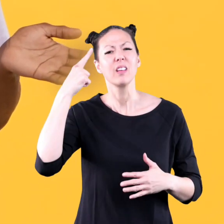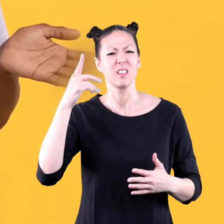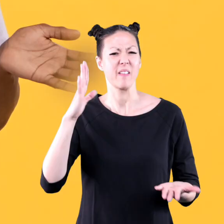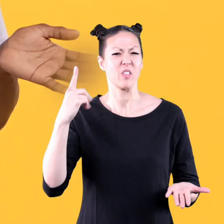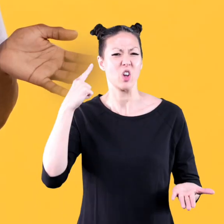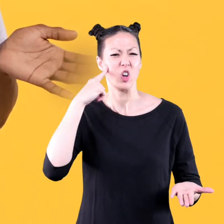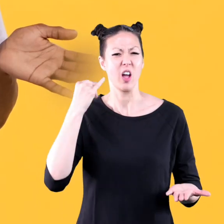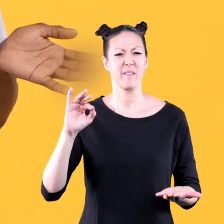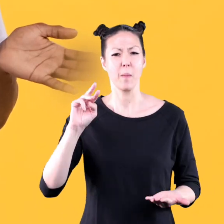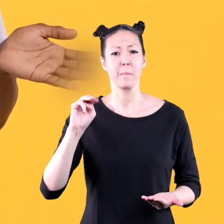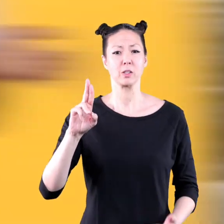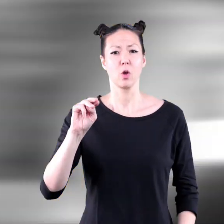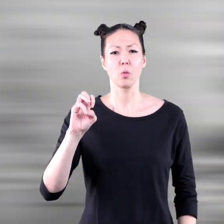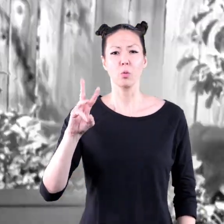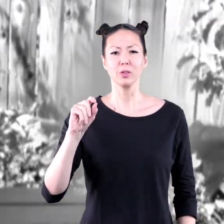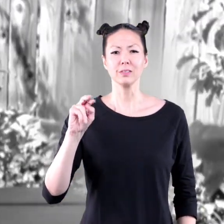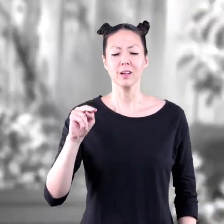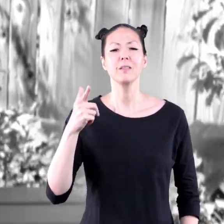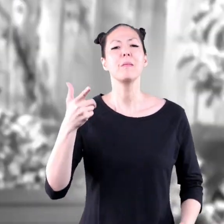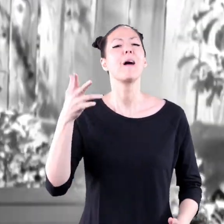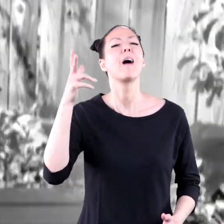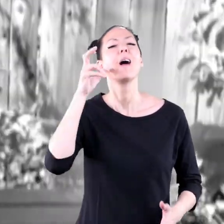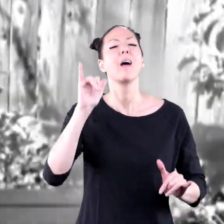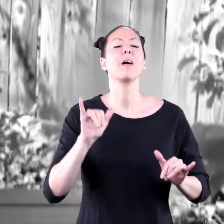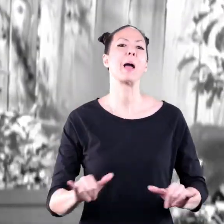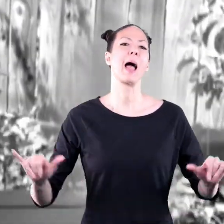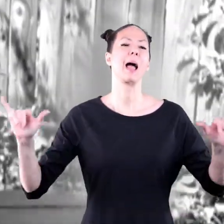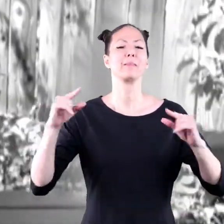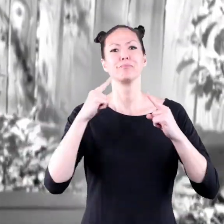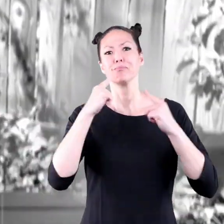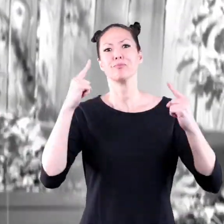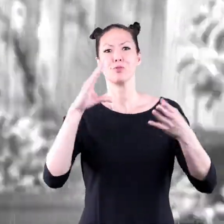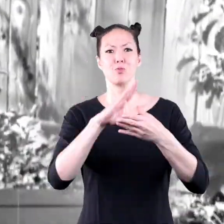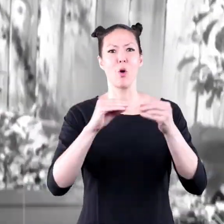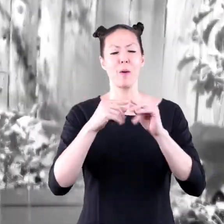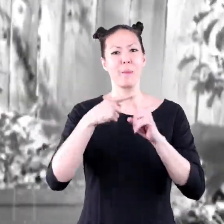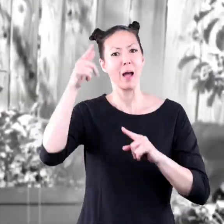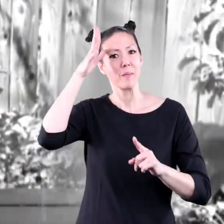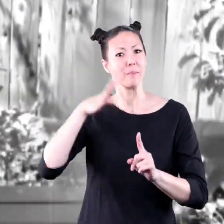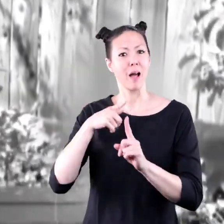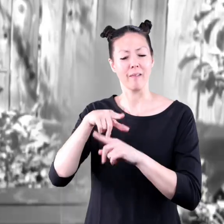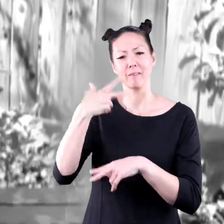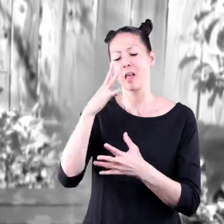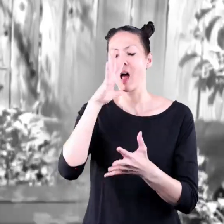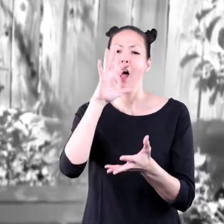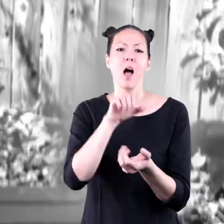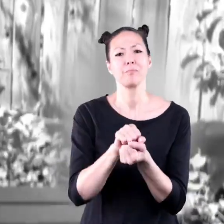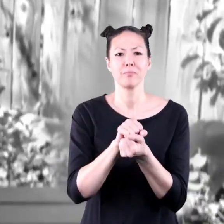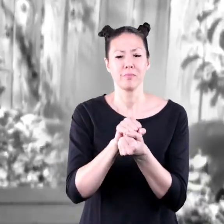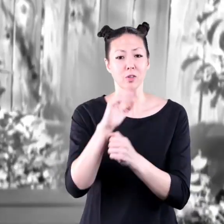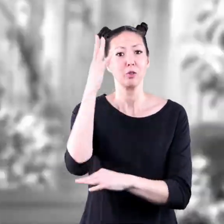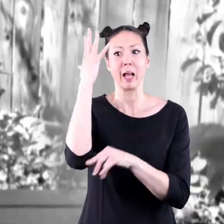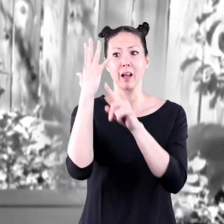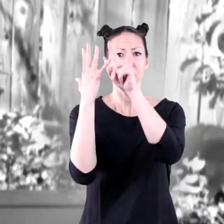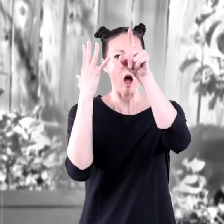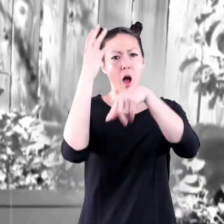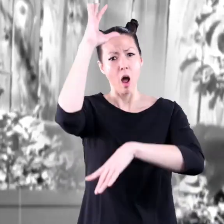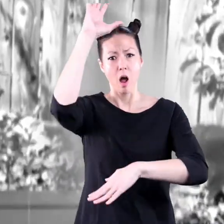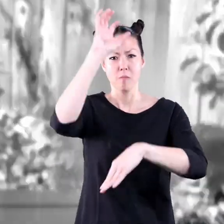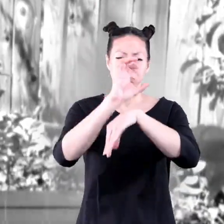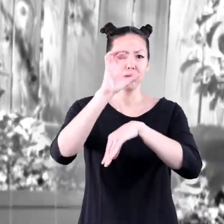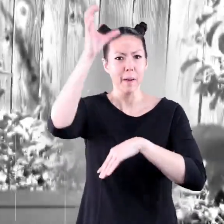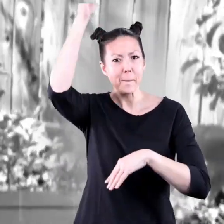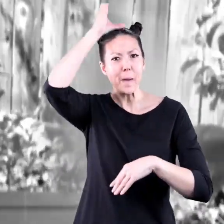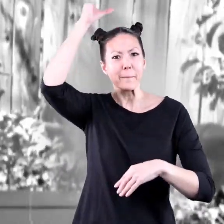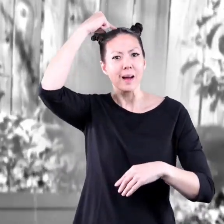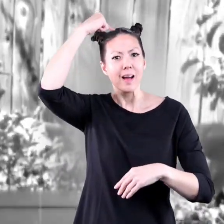you've never heard of Mr. Newton. But maybe you've heard the story about the man who fell asleep under an apple tree, and an apple fell off and hit him